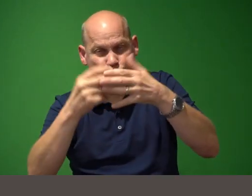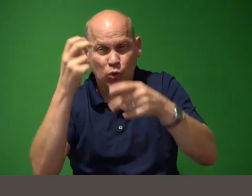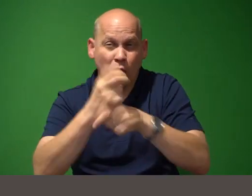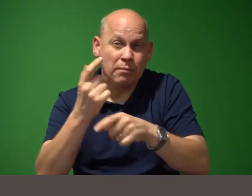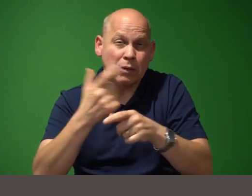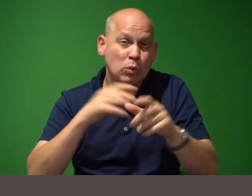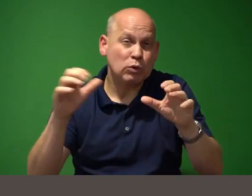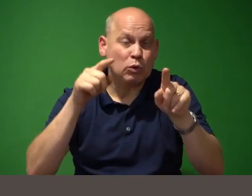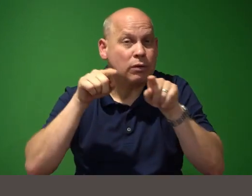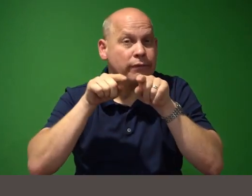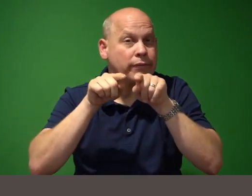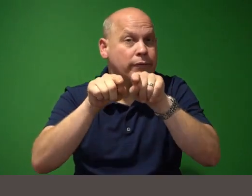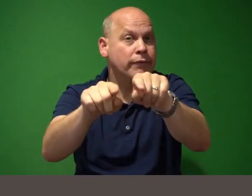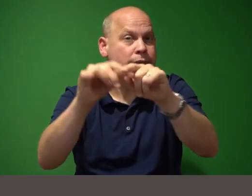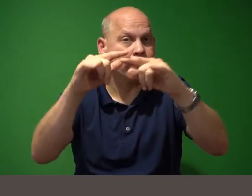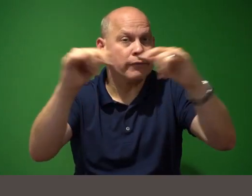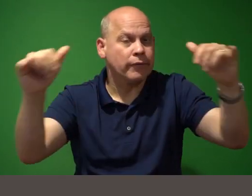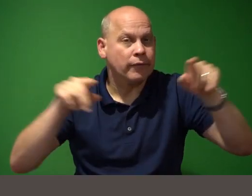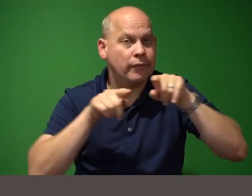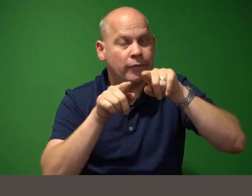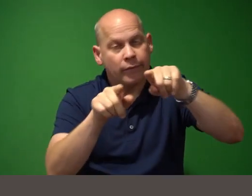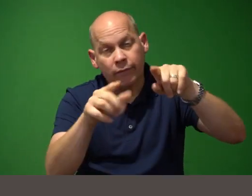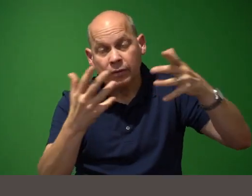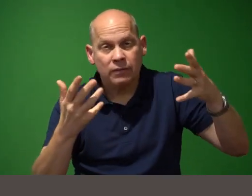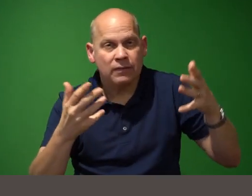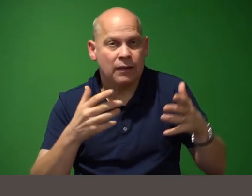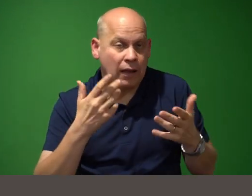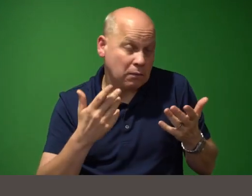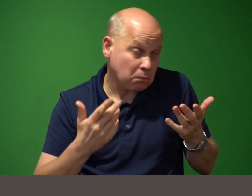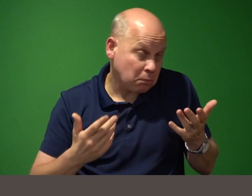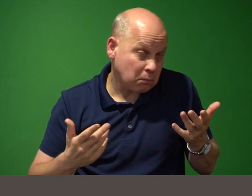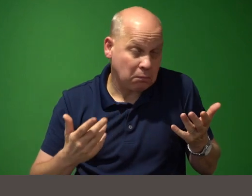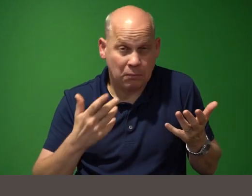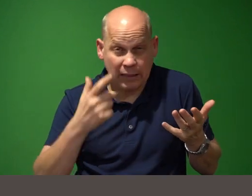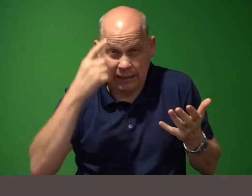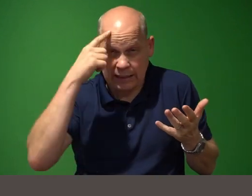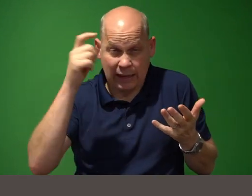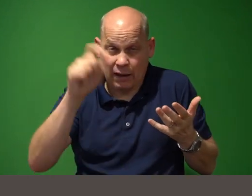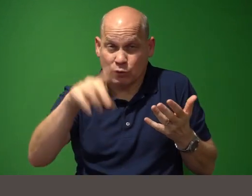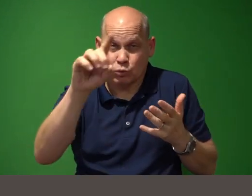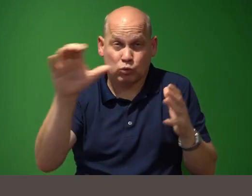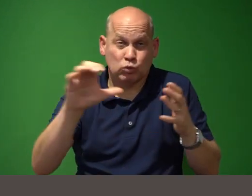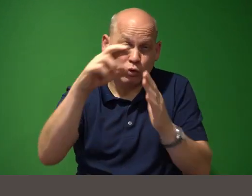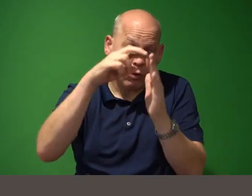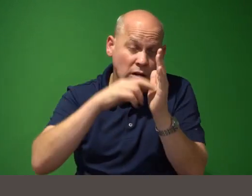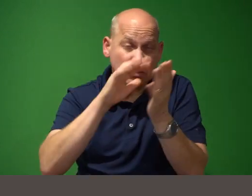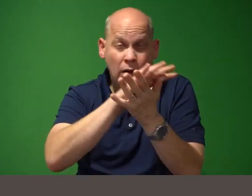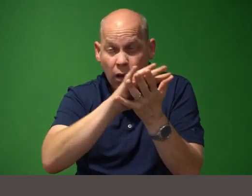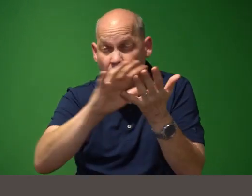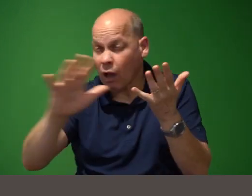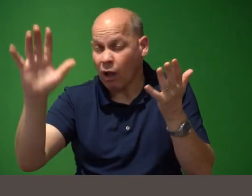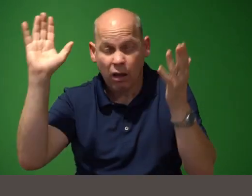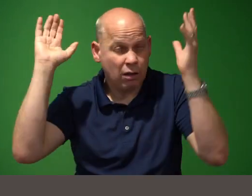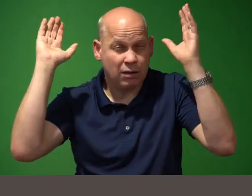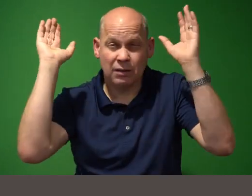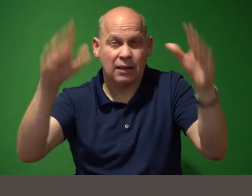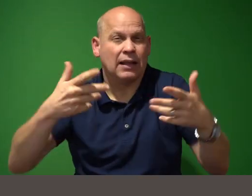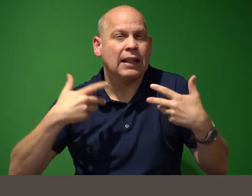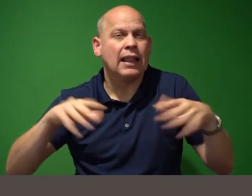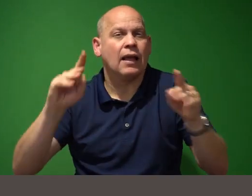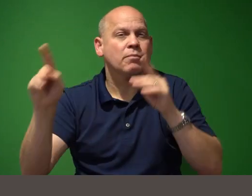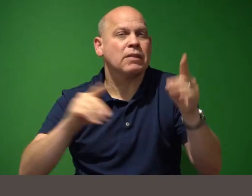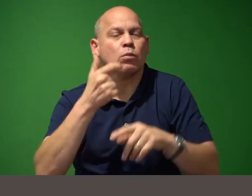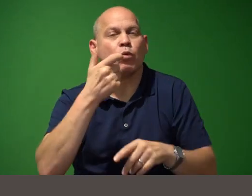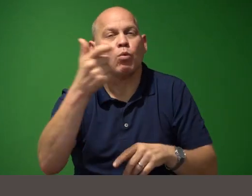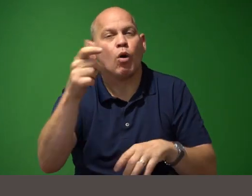and i don't know i think having to do registration and all that stuff we might as well just let people watch it on youtube and